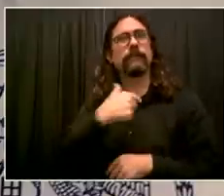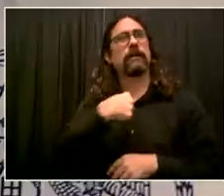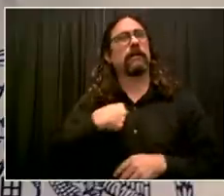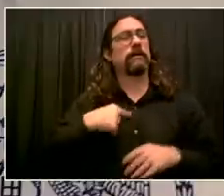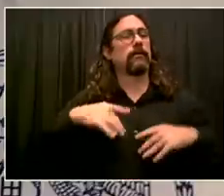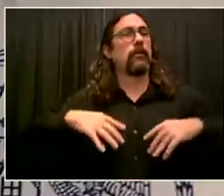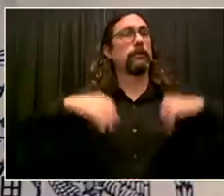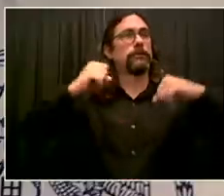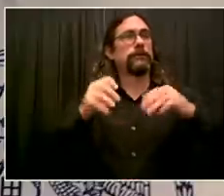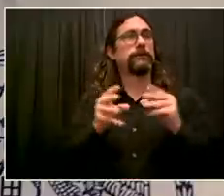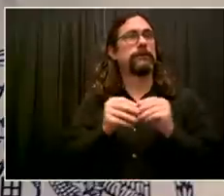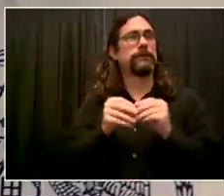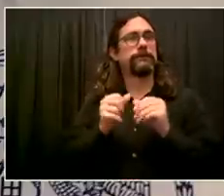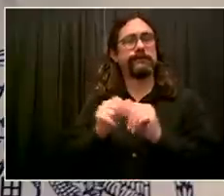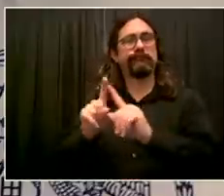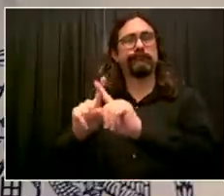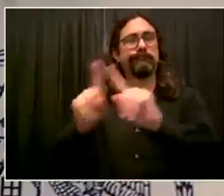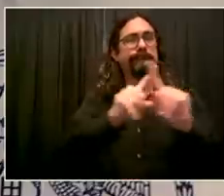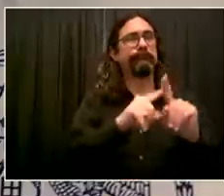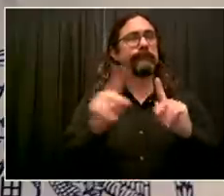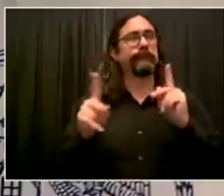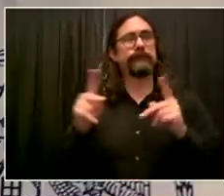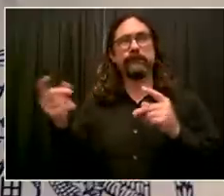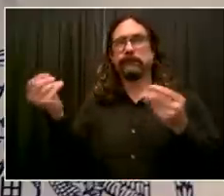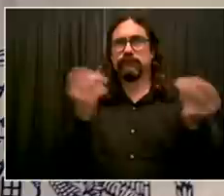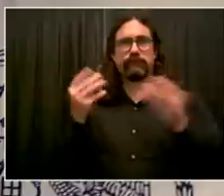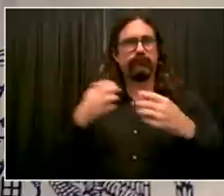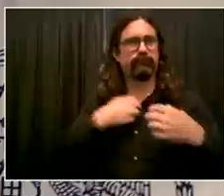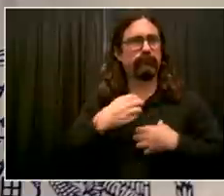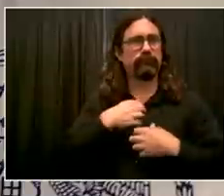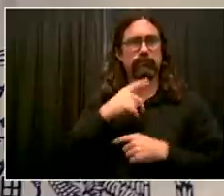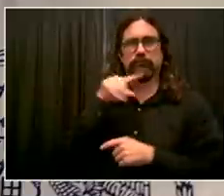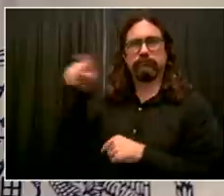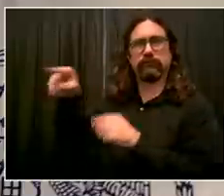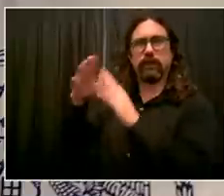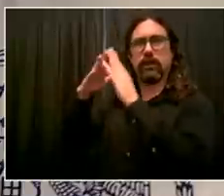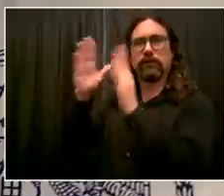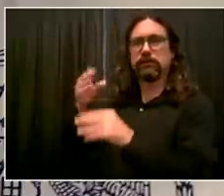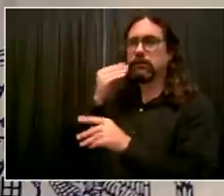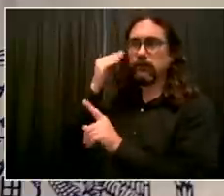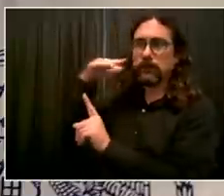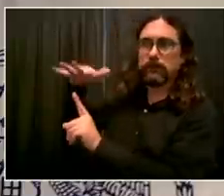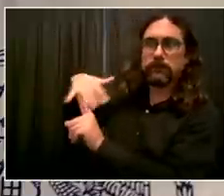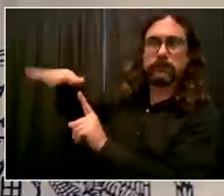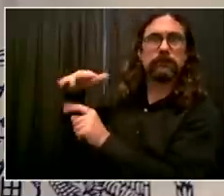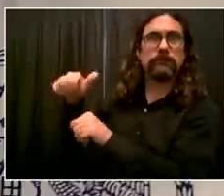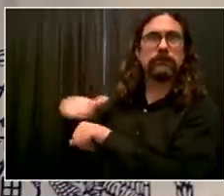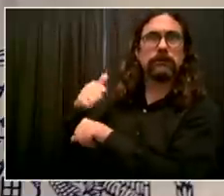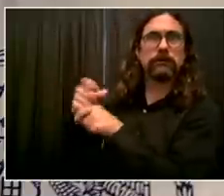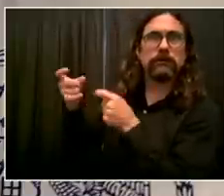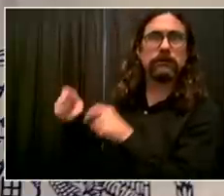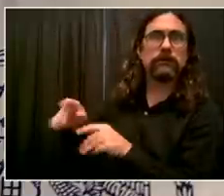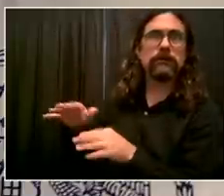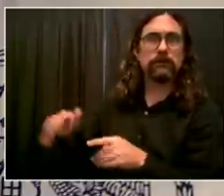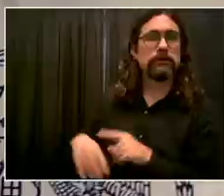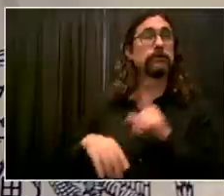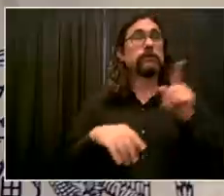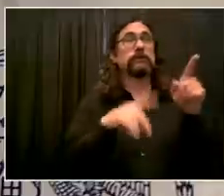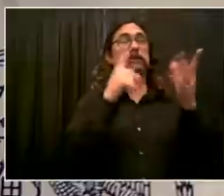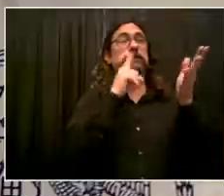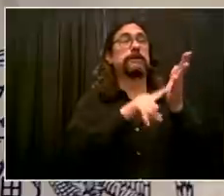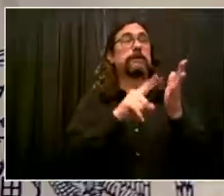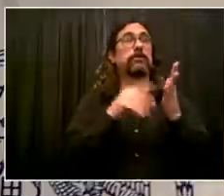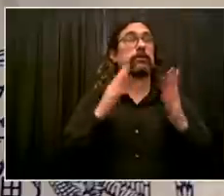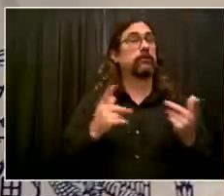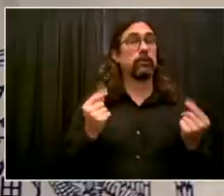over inspectors and inspectors say they can't gain access. I've always thought that's ridiculous. That's not the inspector's fault. It's the law's fault. That if someone